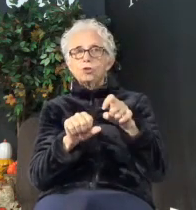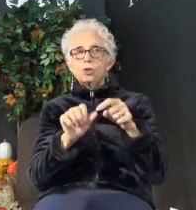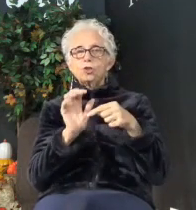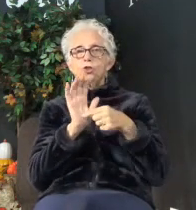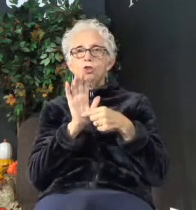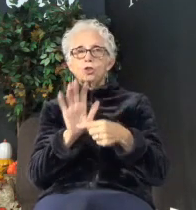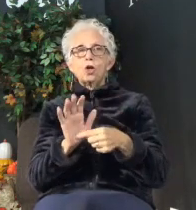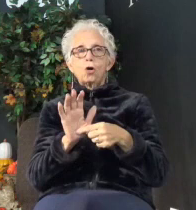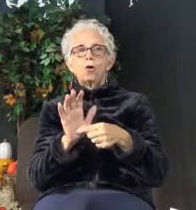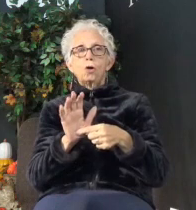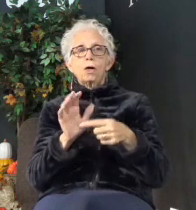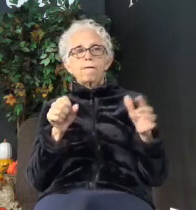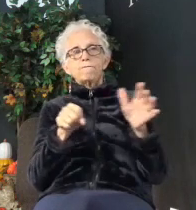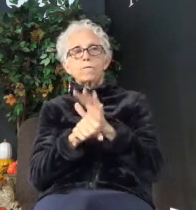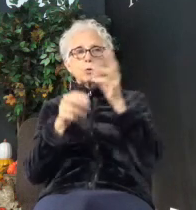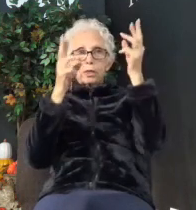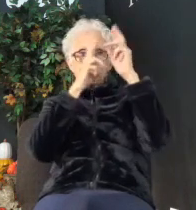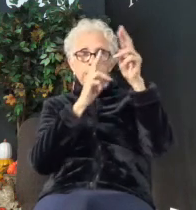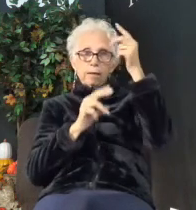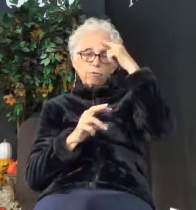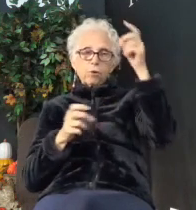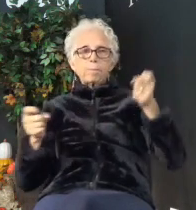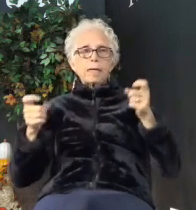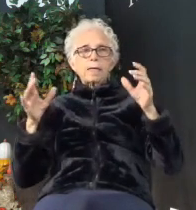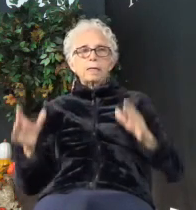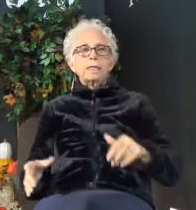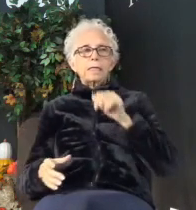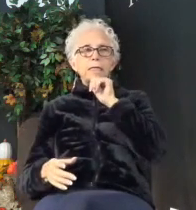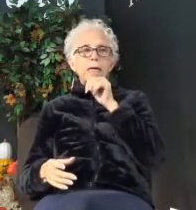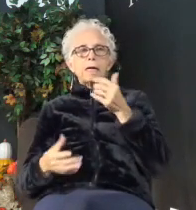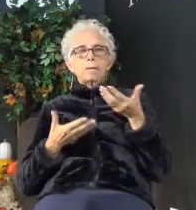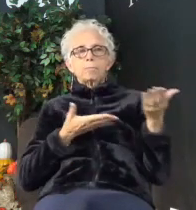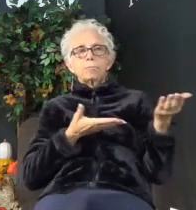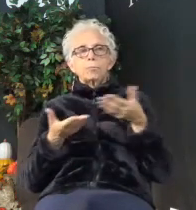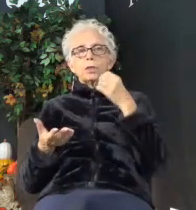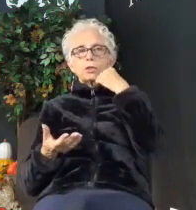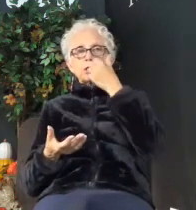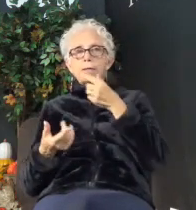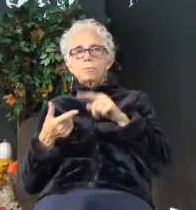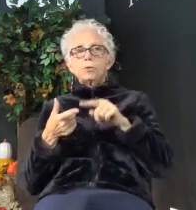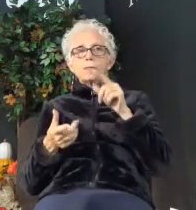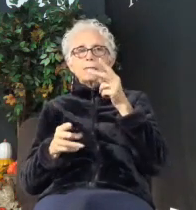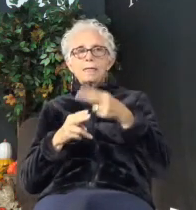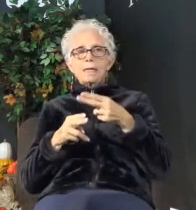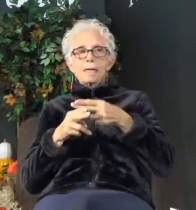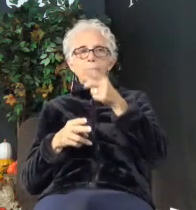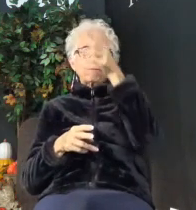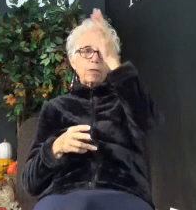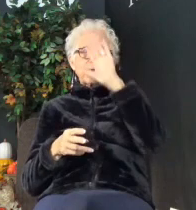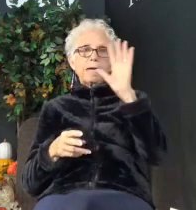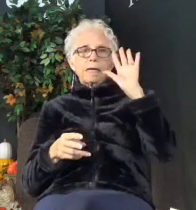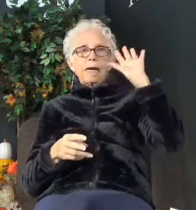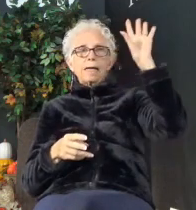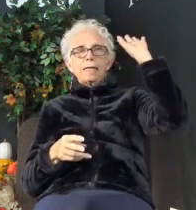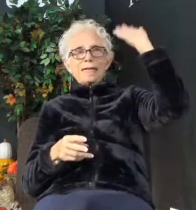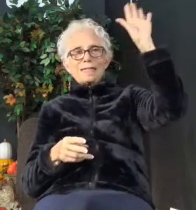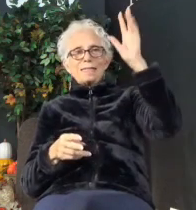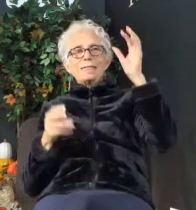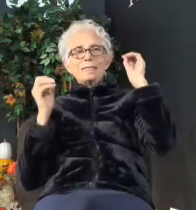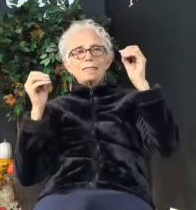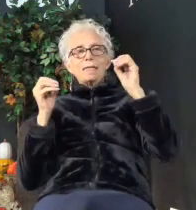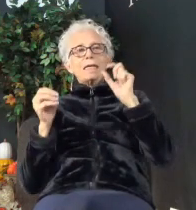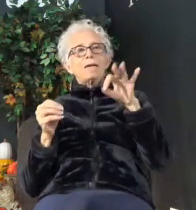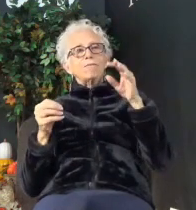respect for their masters, so they will not bring shame to the name of God and his teaching. If the masters